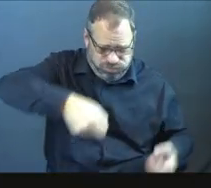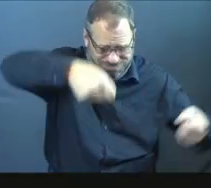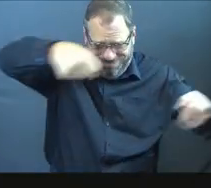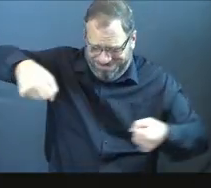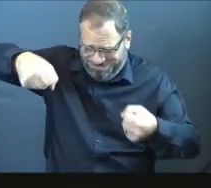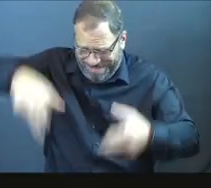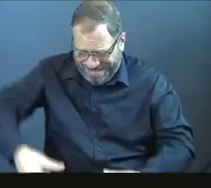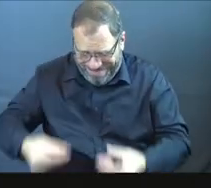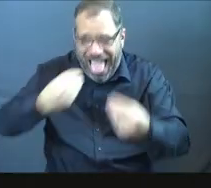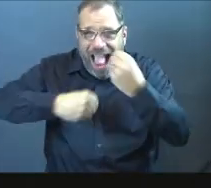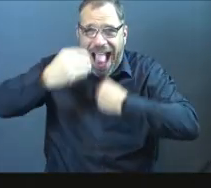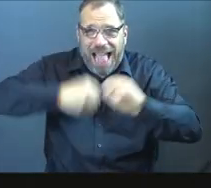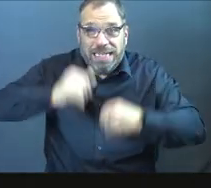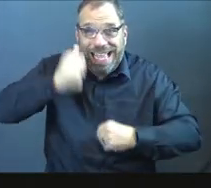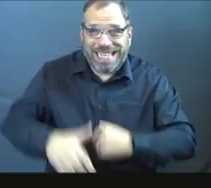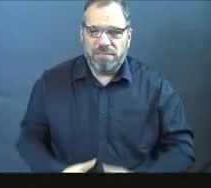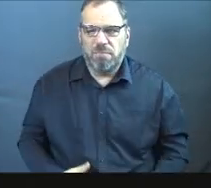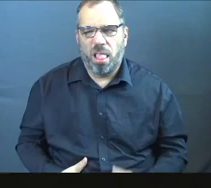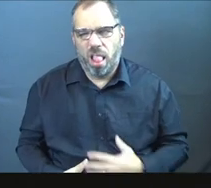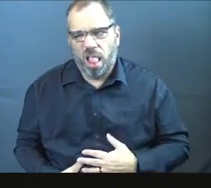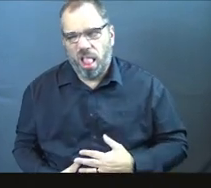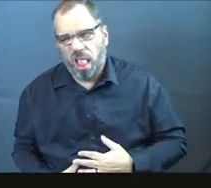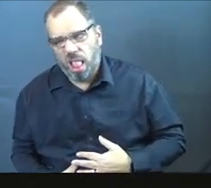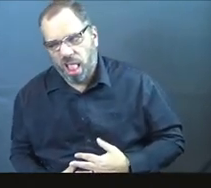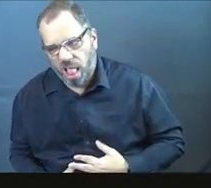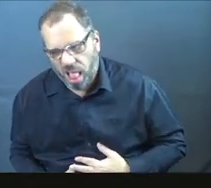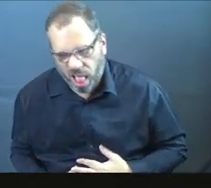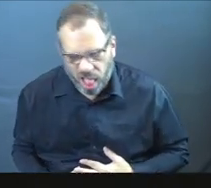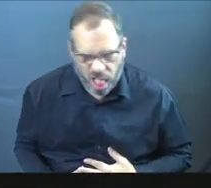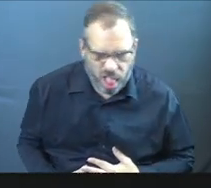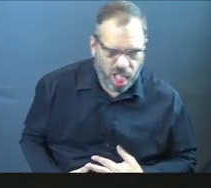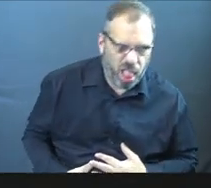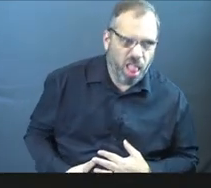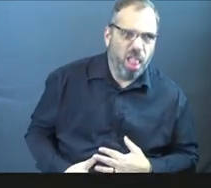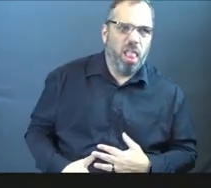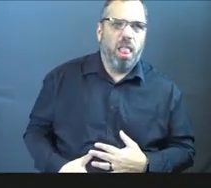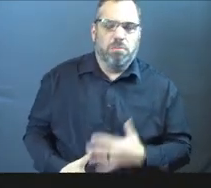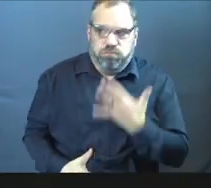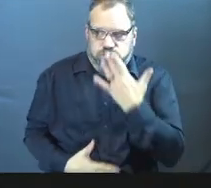I did not feel good the next day. It's a real thing, though.